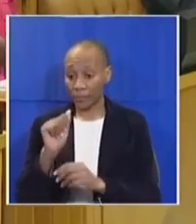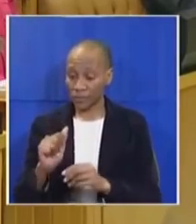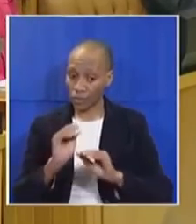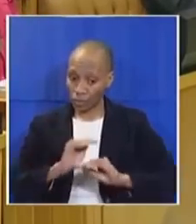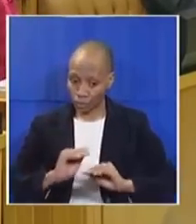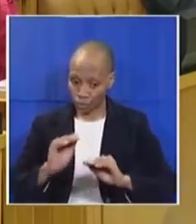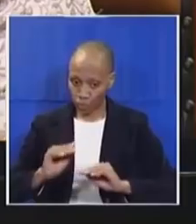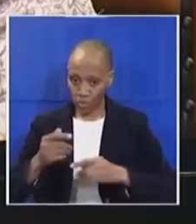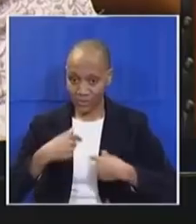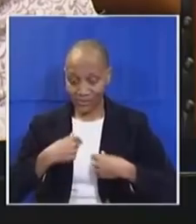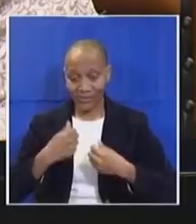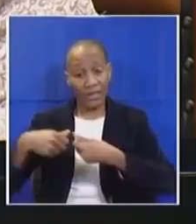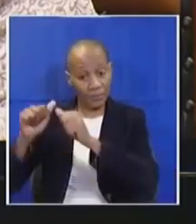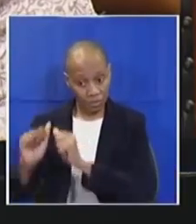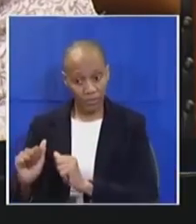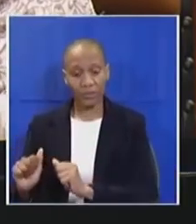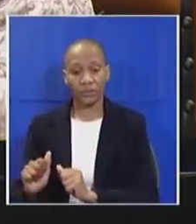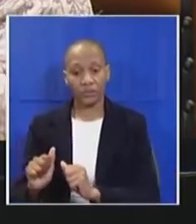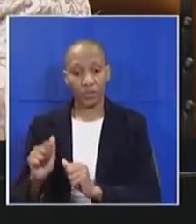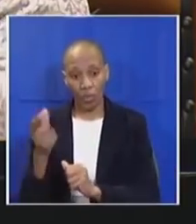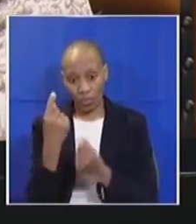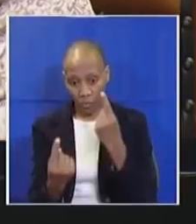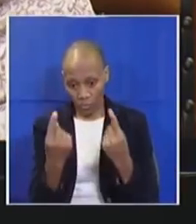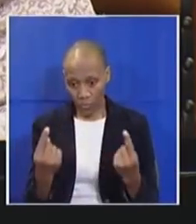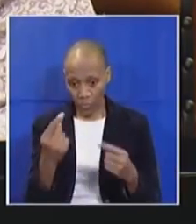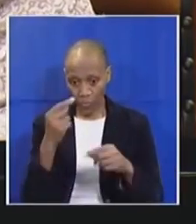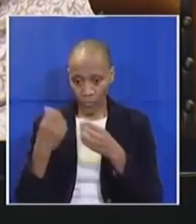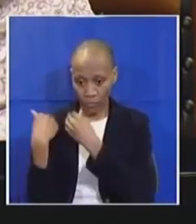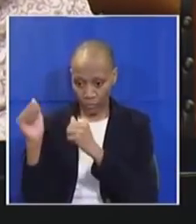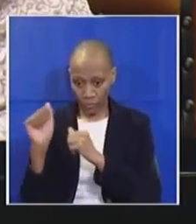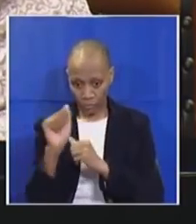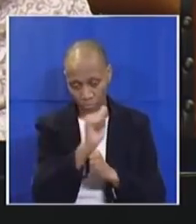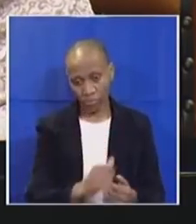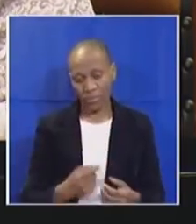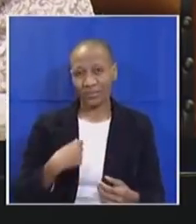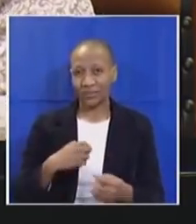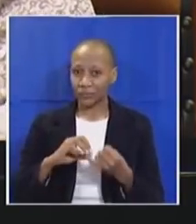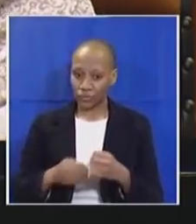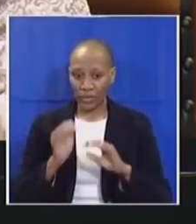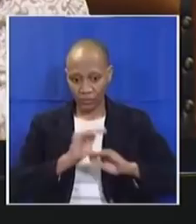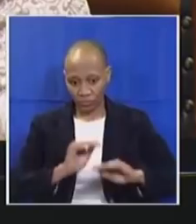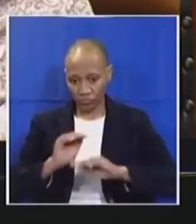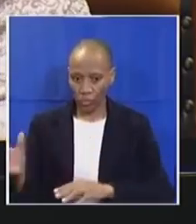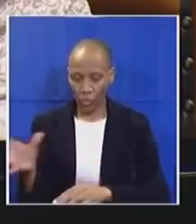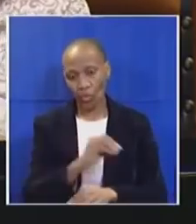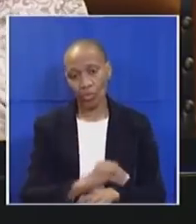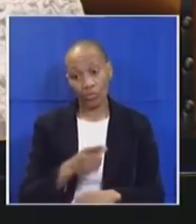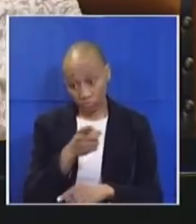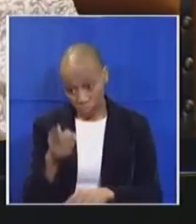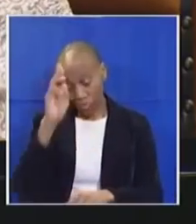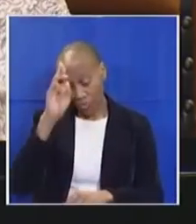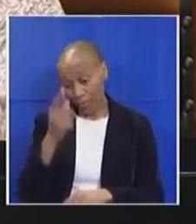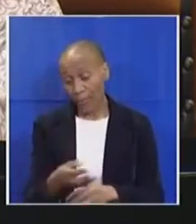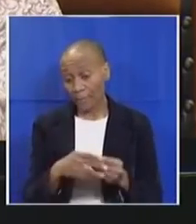Thank you. it in kumbuta lo sisi lo sala nabutu funega bafunzi send you guys